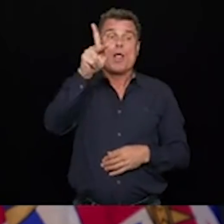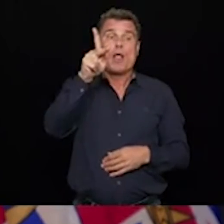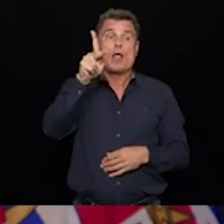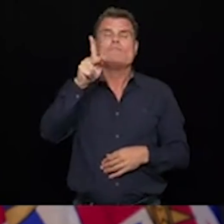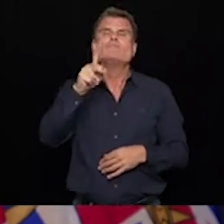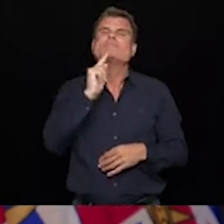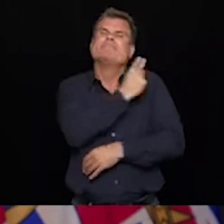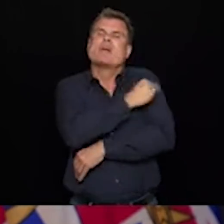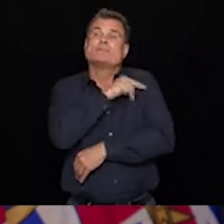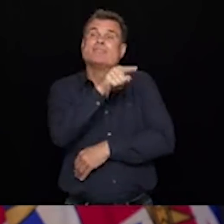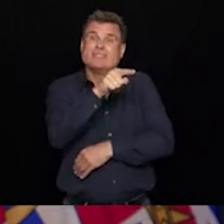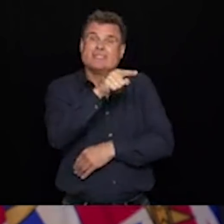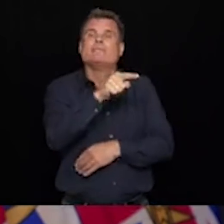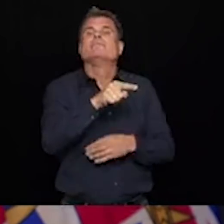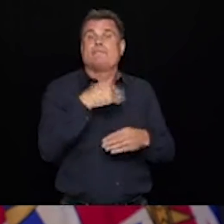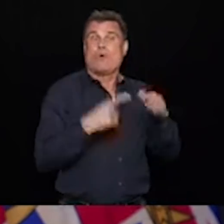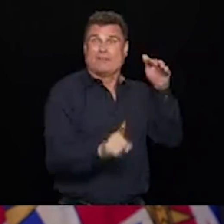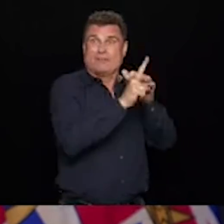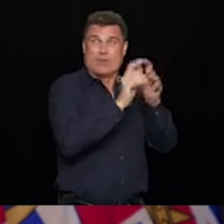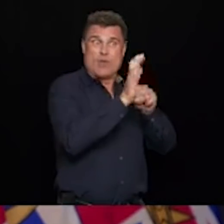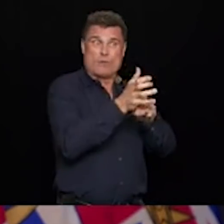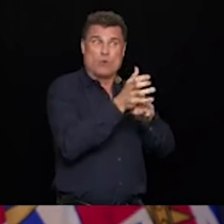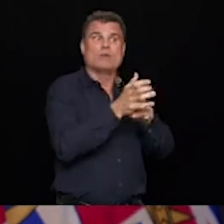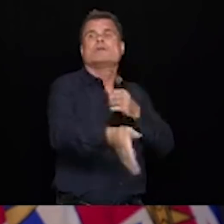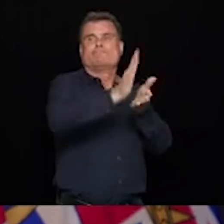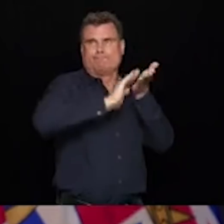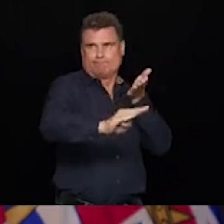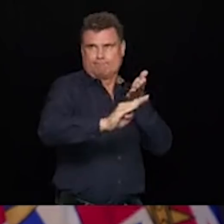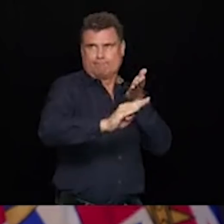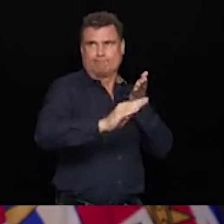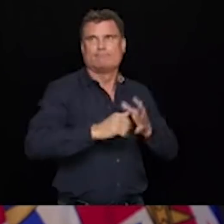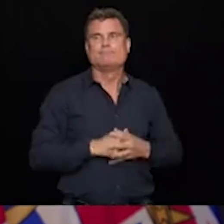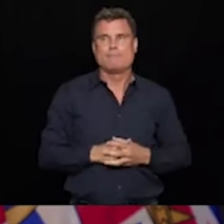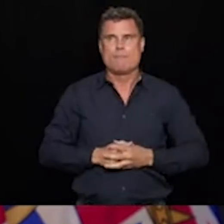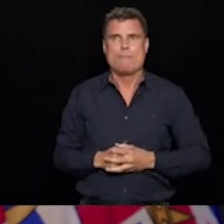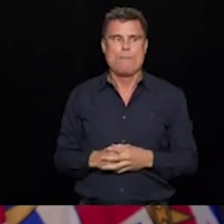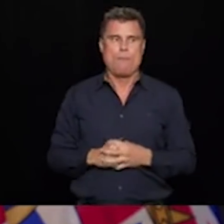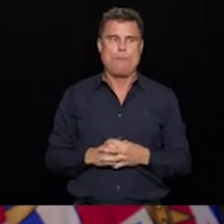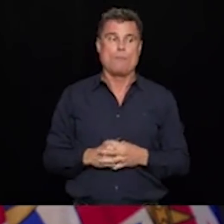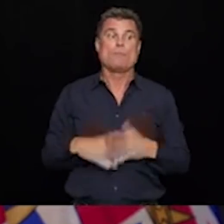assisted living and 3 in acute care. Involving 813 people so far.